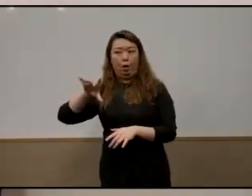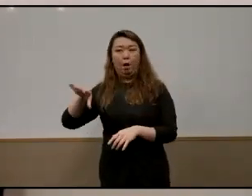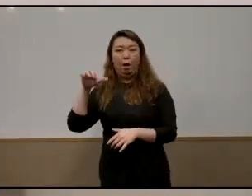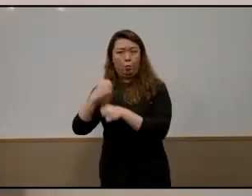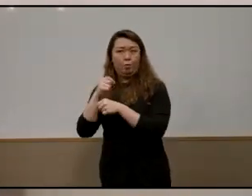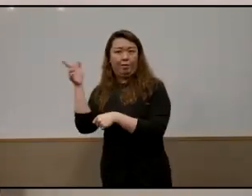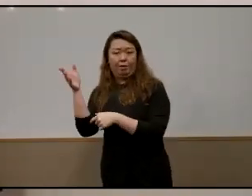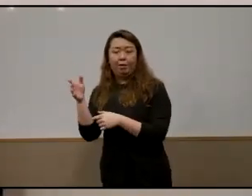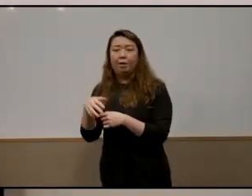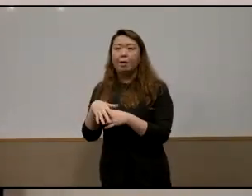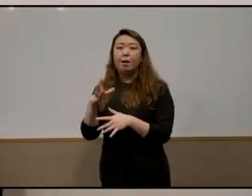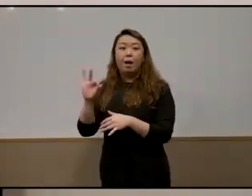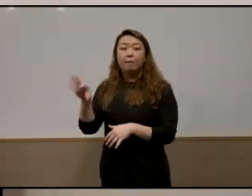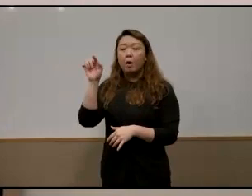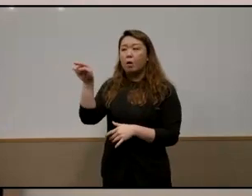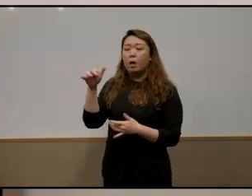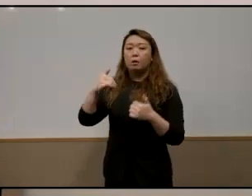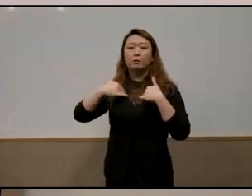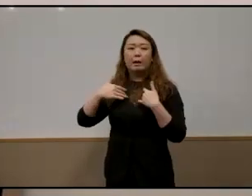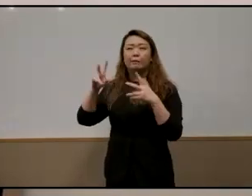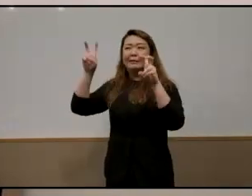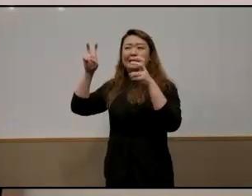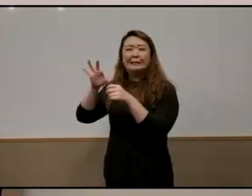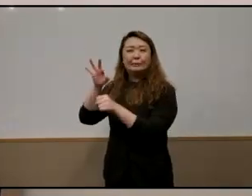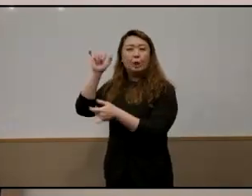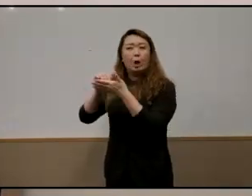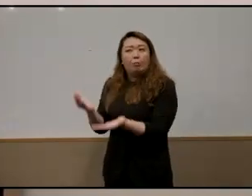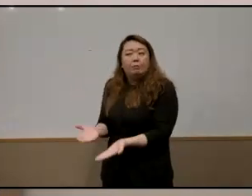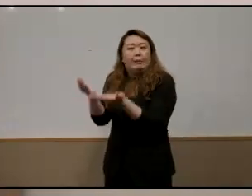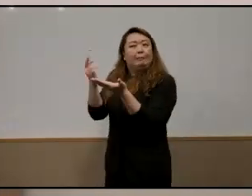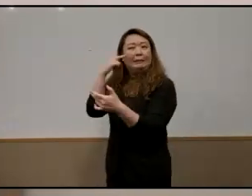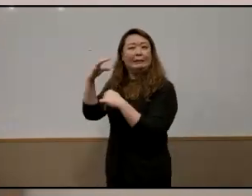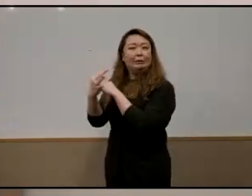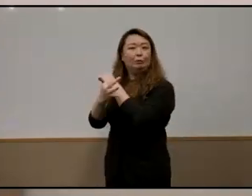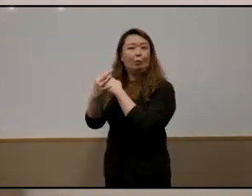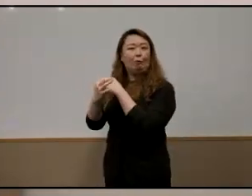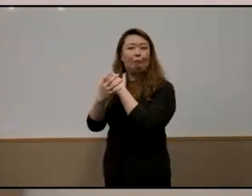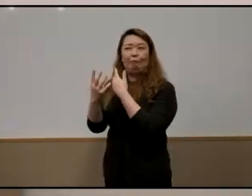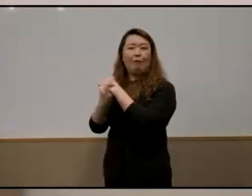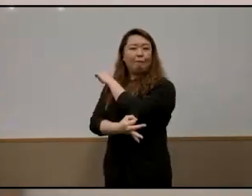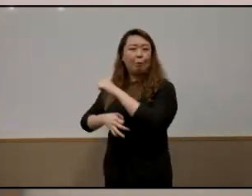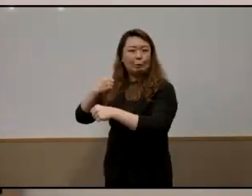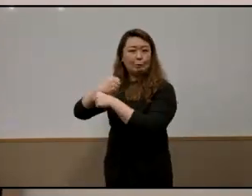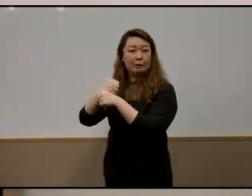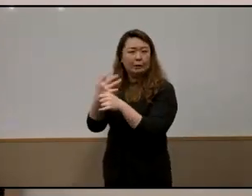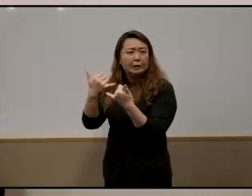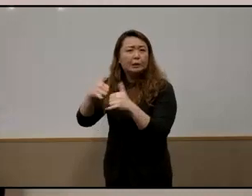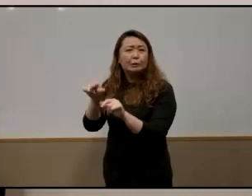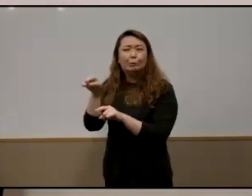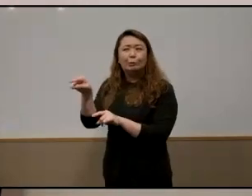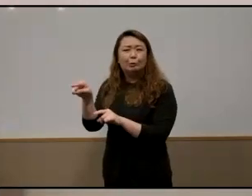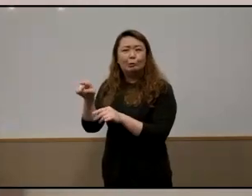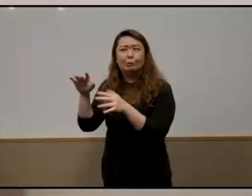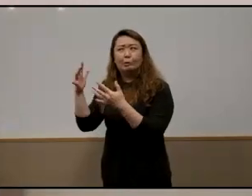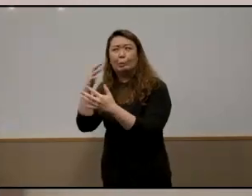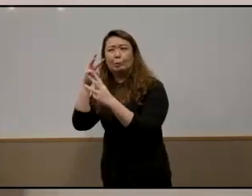they had this spirit of uplifting the foreign migrant workers even though you know it's still patchy there and when i came back